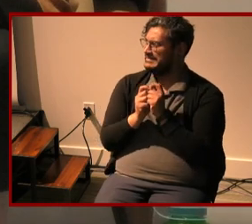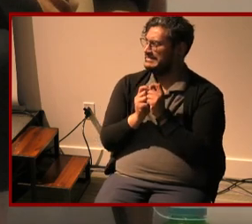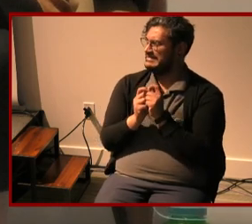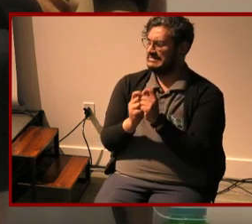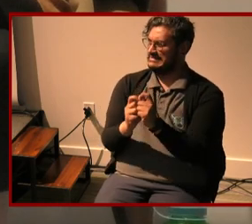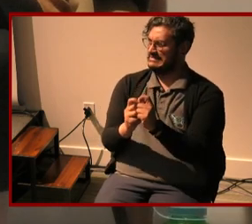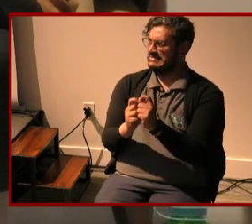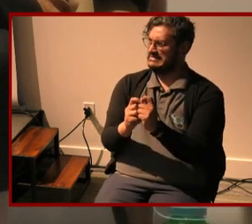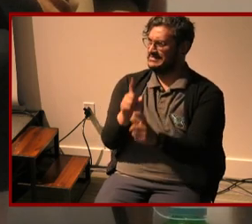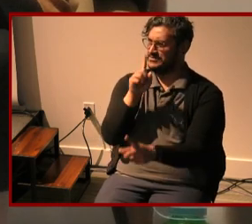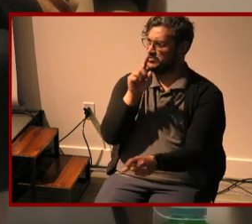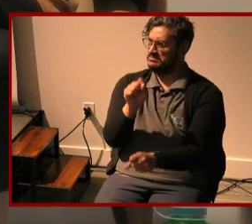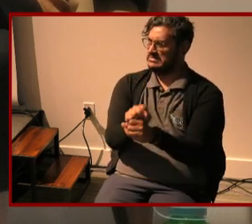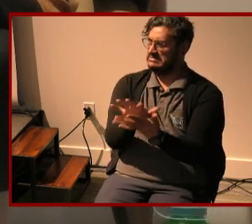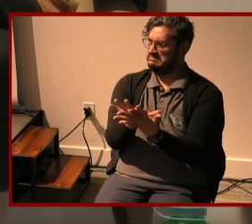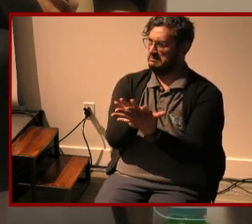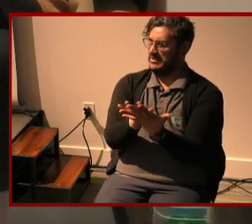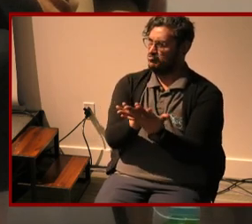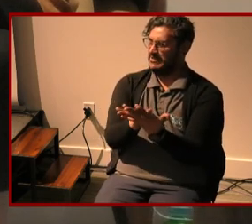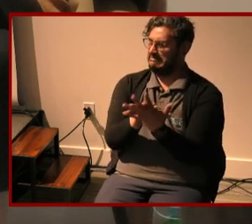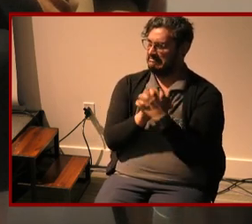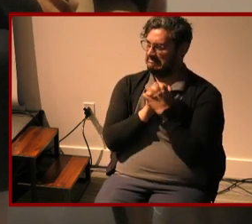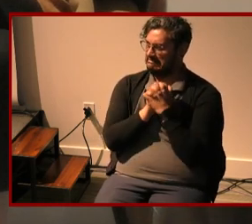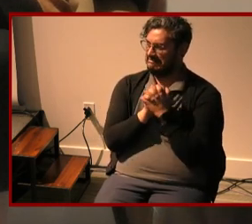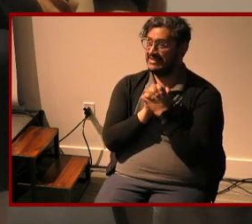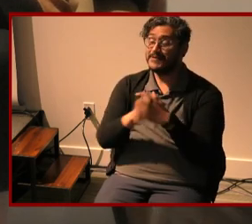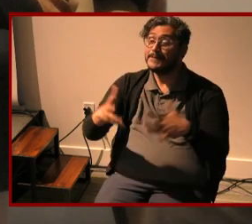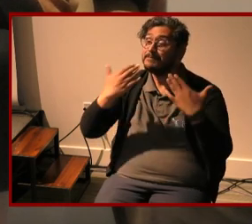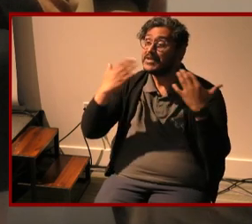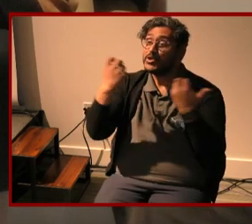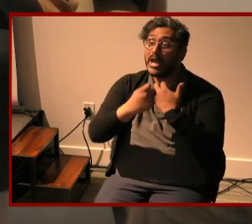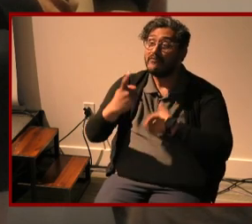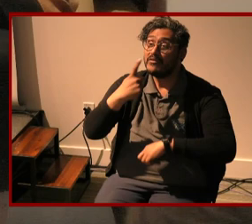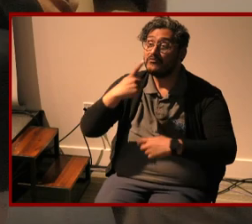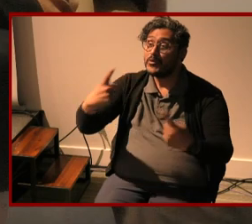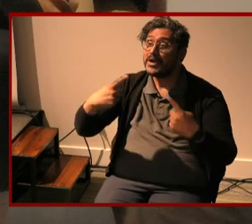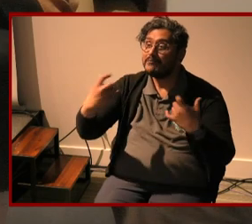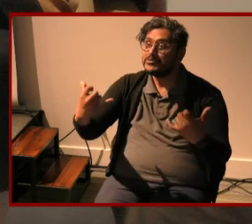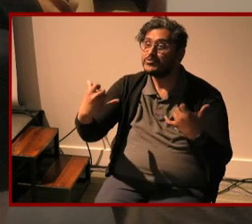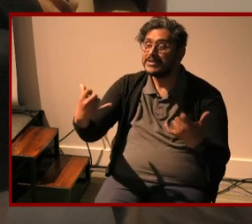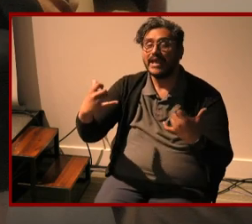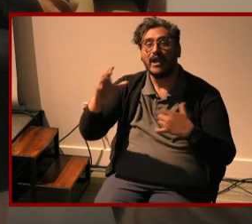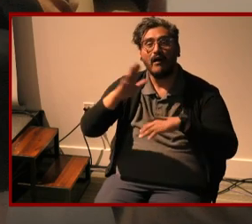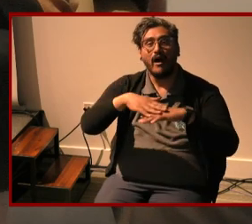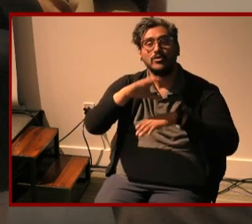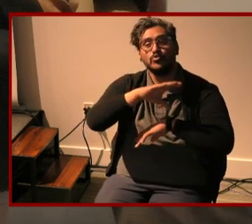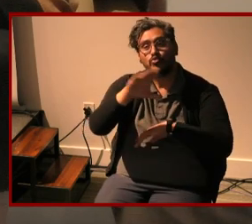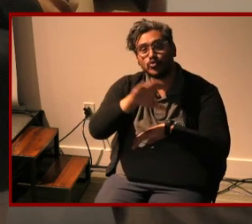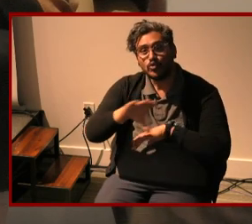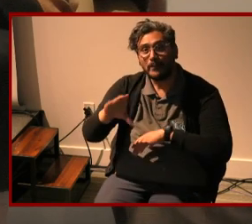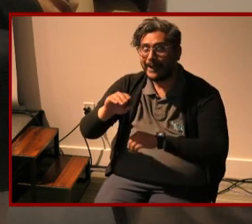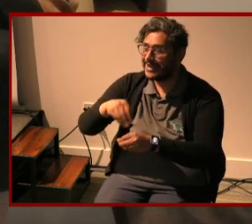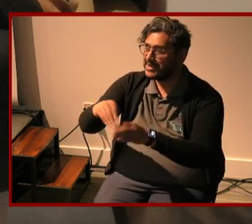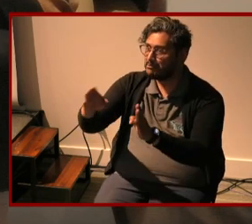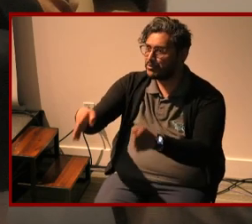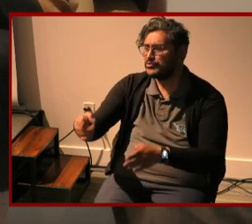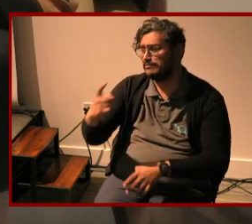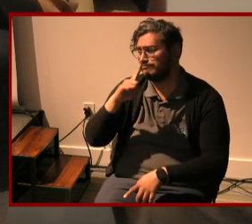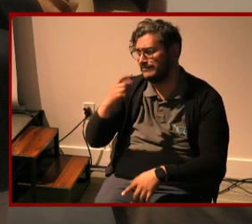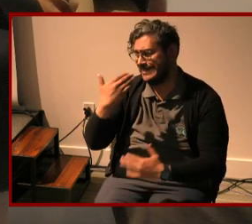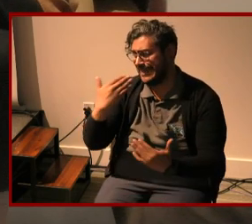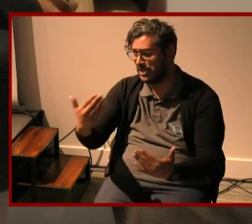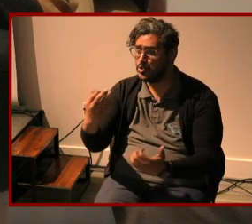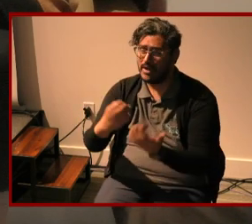truly a mystery and thank everyone in attendance today on zoom and in person i really appreciate everyone's